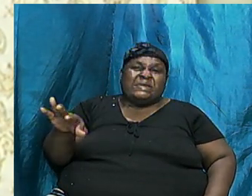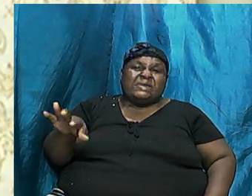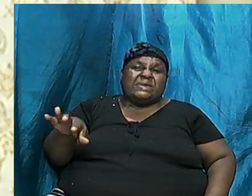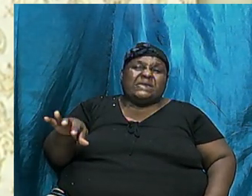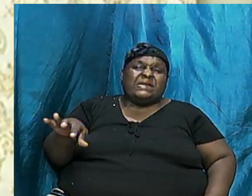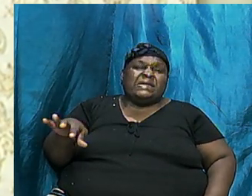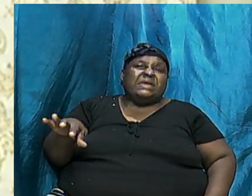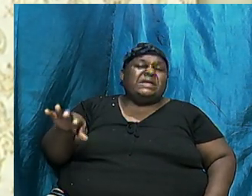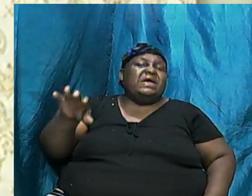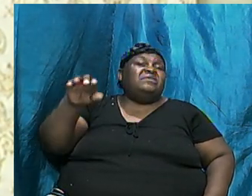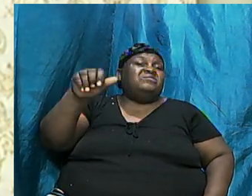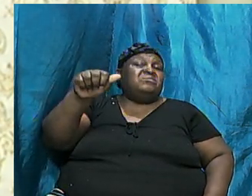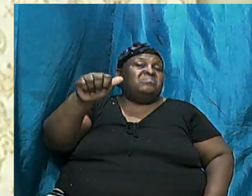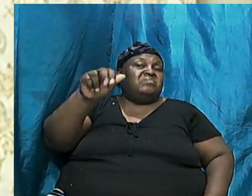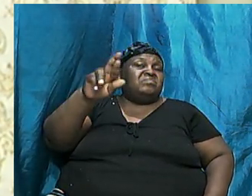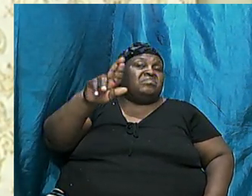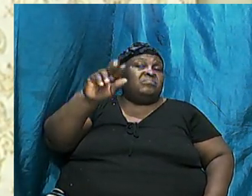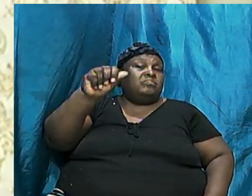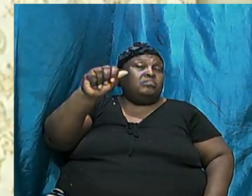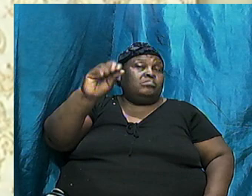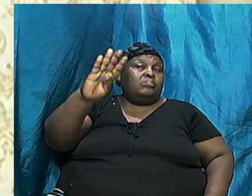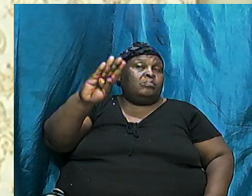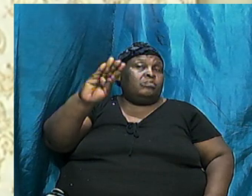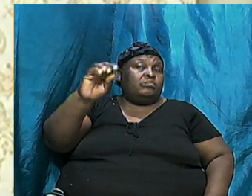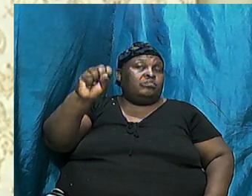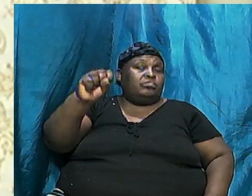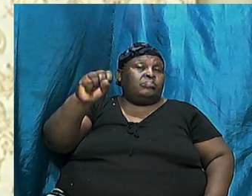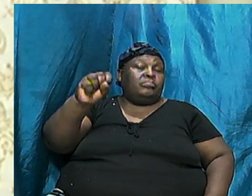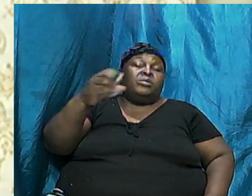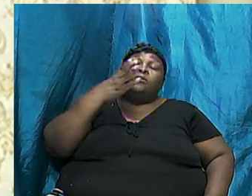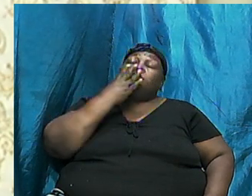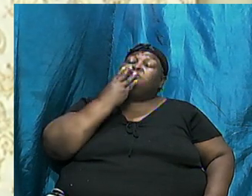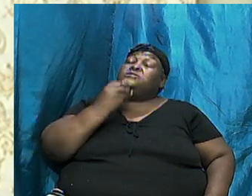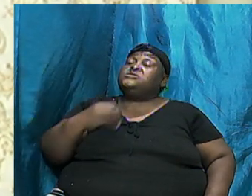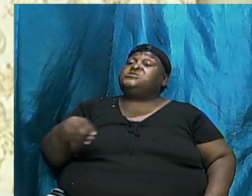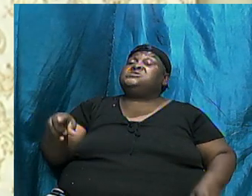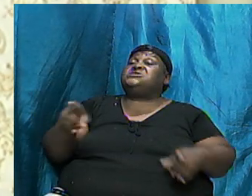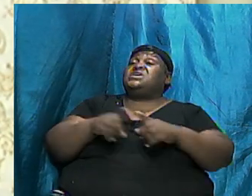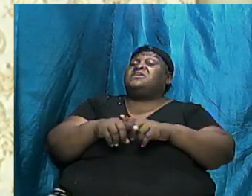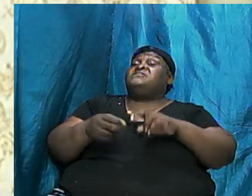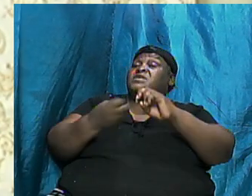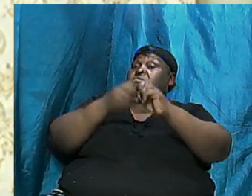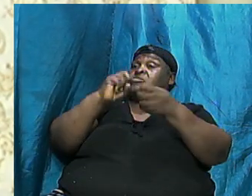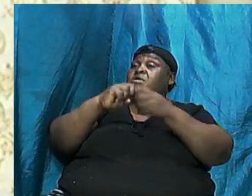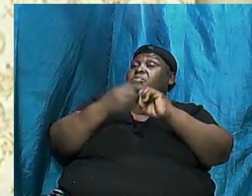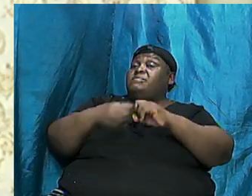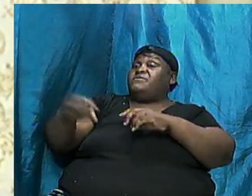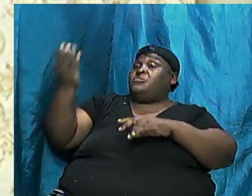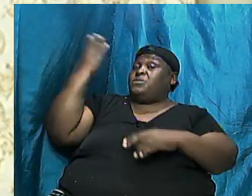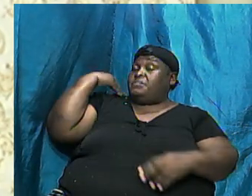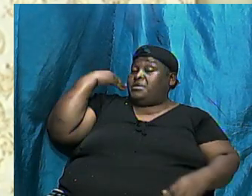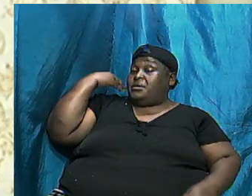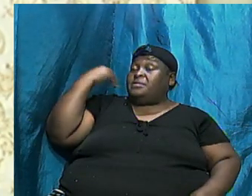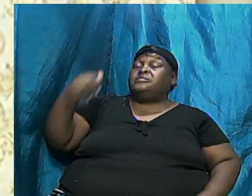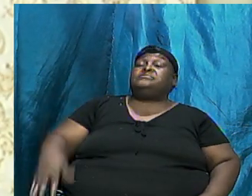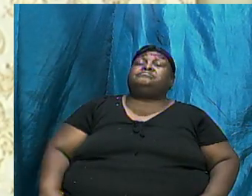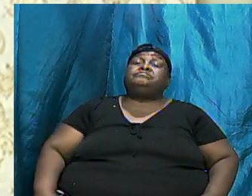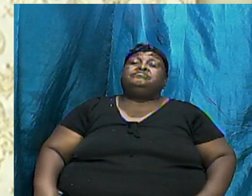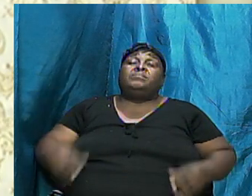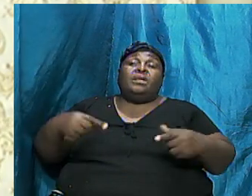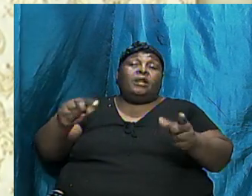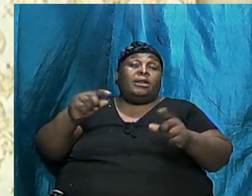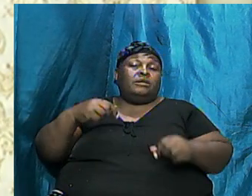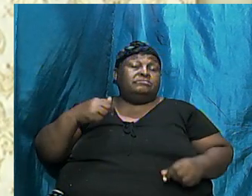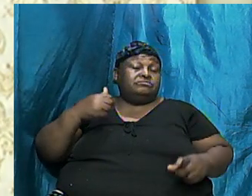Arabs and the Jews Had their origins from way back Let me remind us